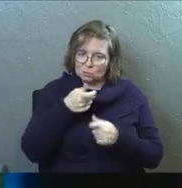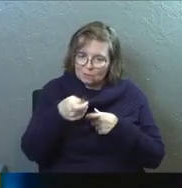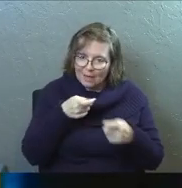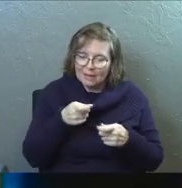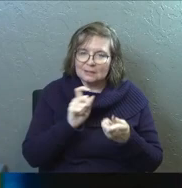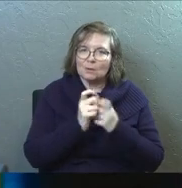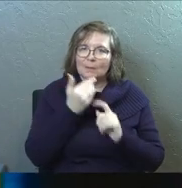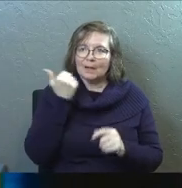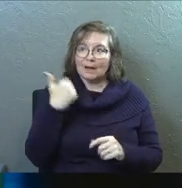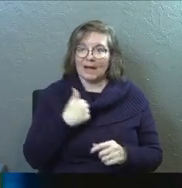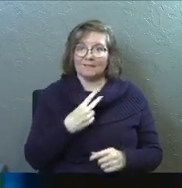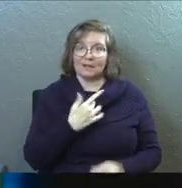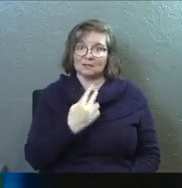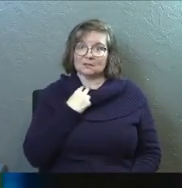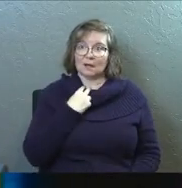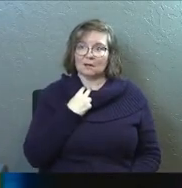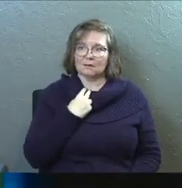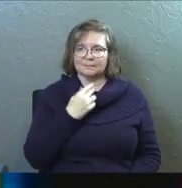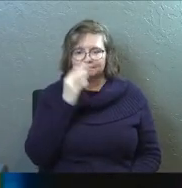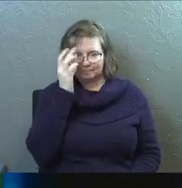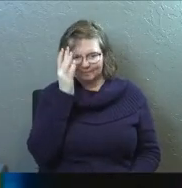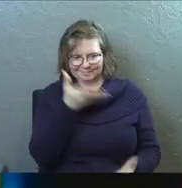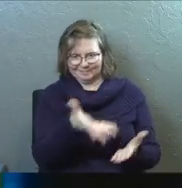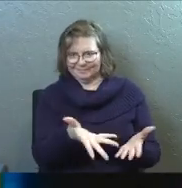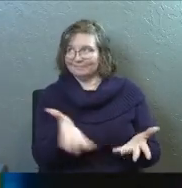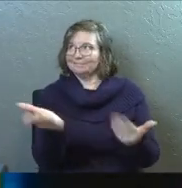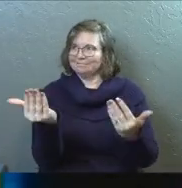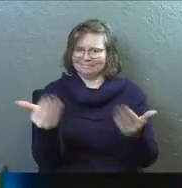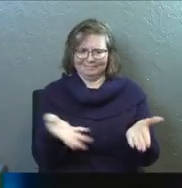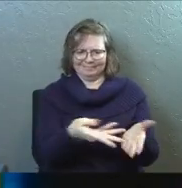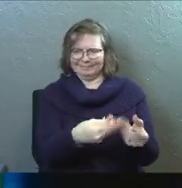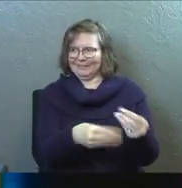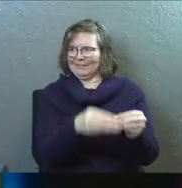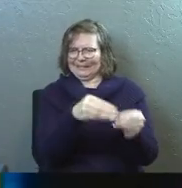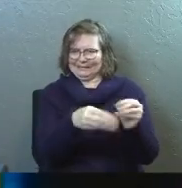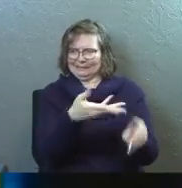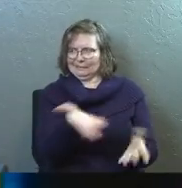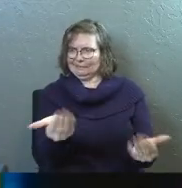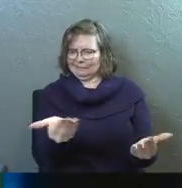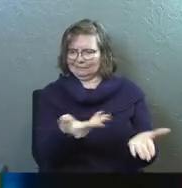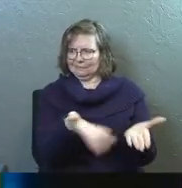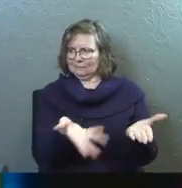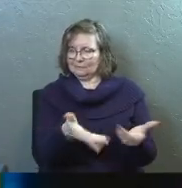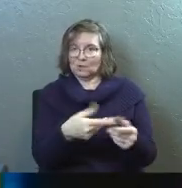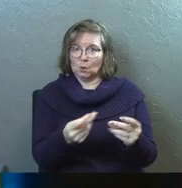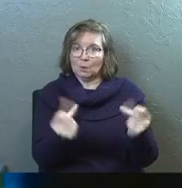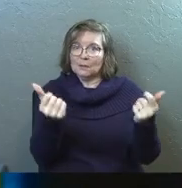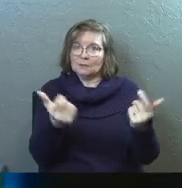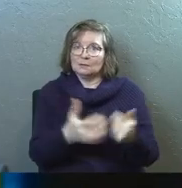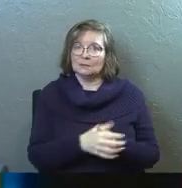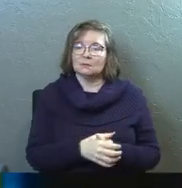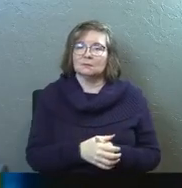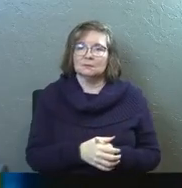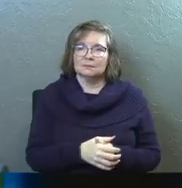I feel like I get so trapped and like, okay, God, would you just work this out? Would you make this easier? Would you make this quick?